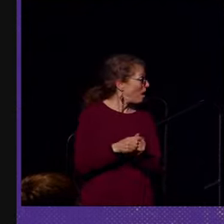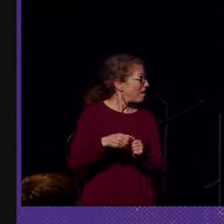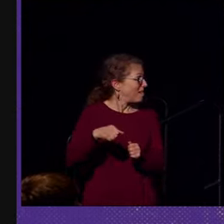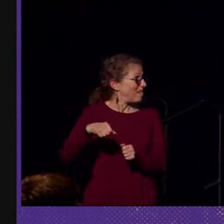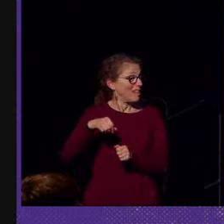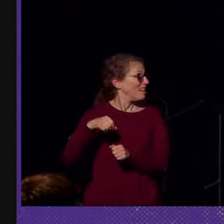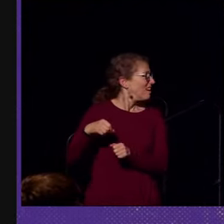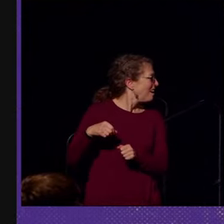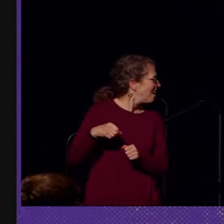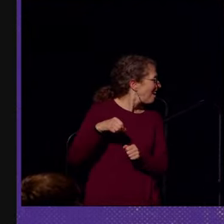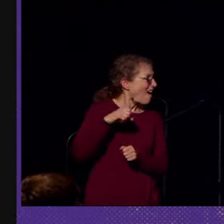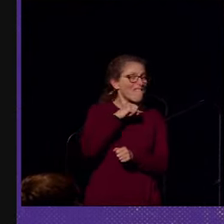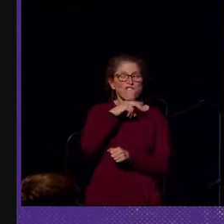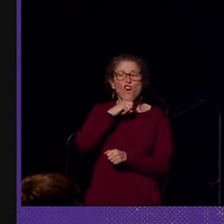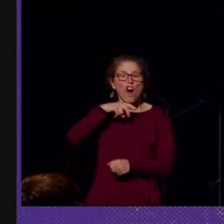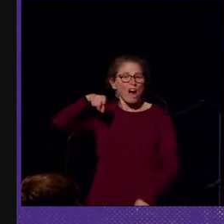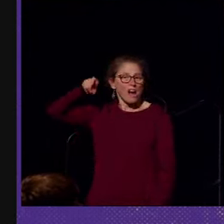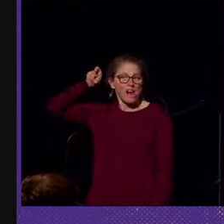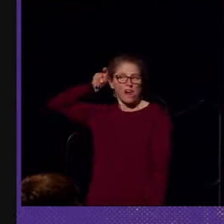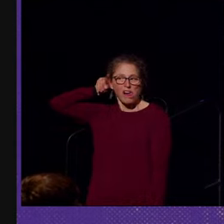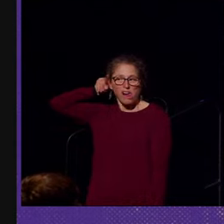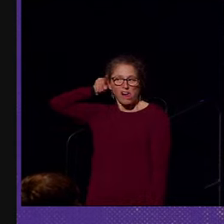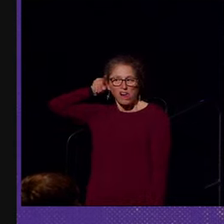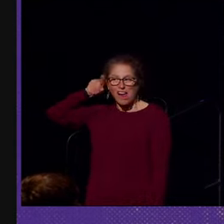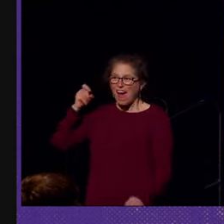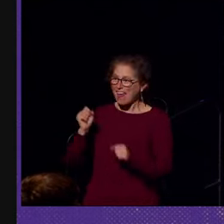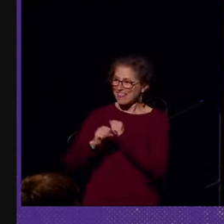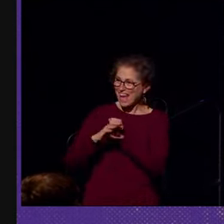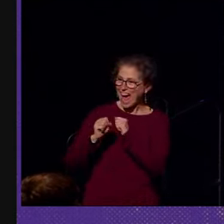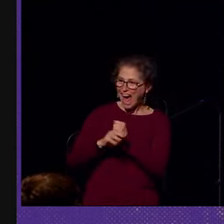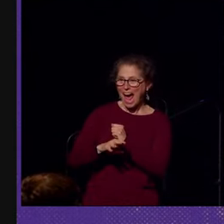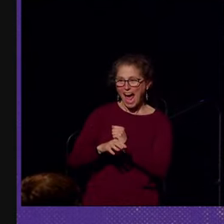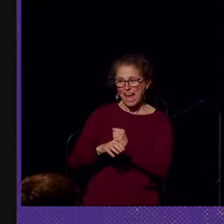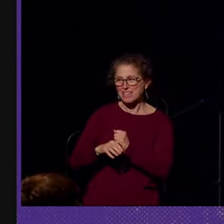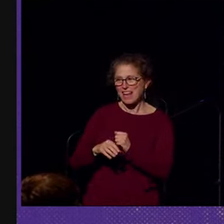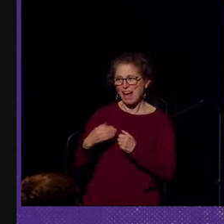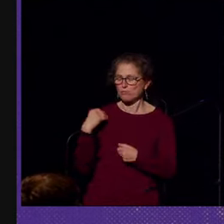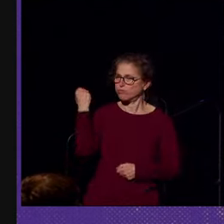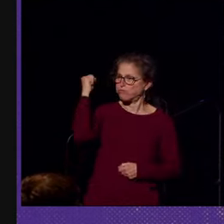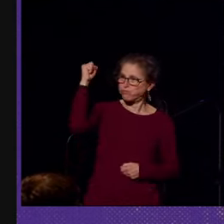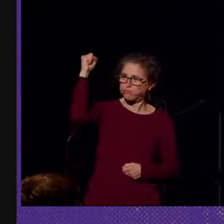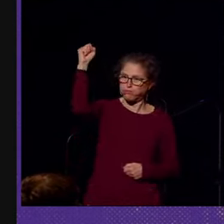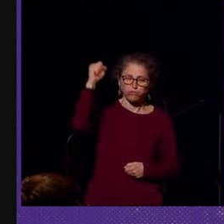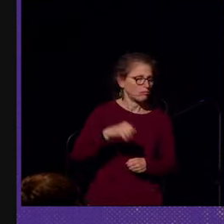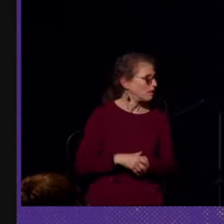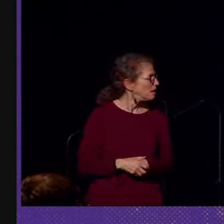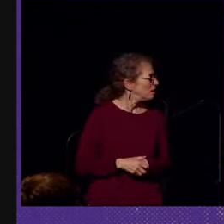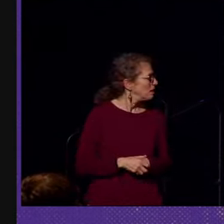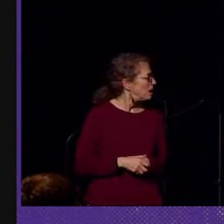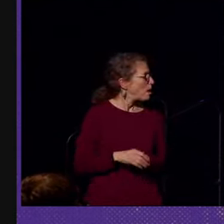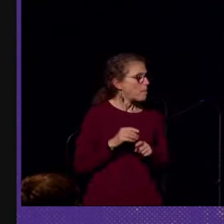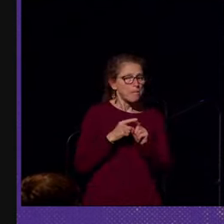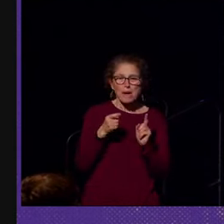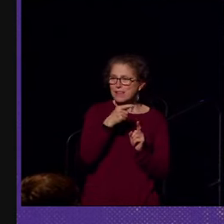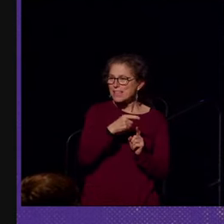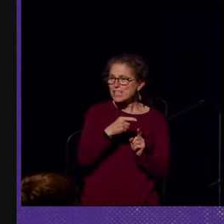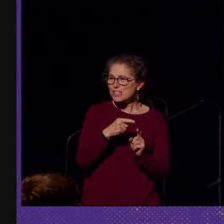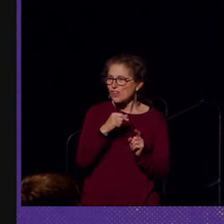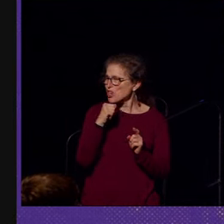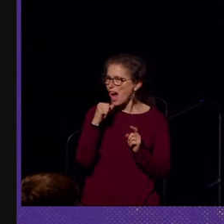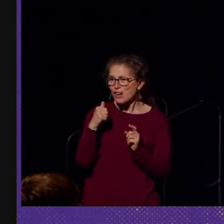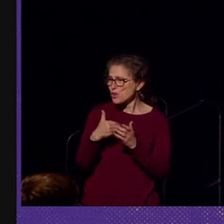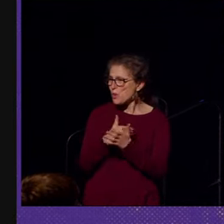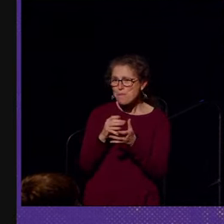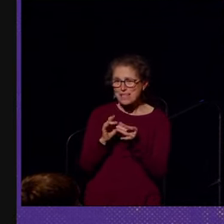your ear. And rightfully so, these ads came under fire for deaf-shaming. But these aren't new messages.